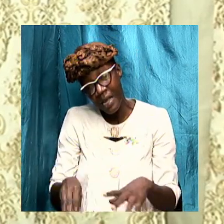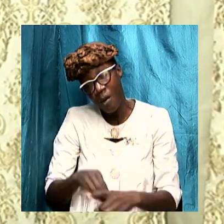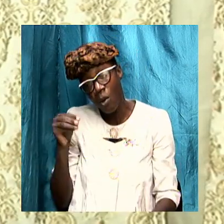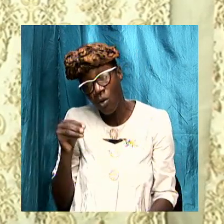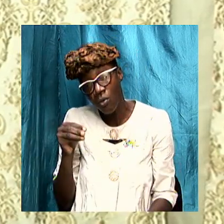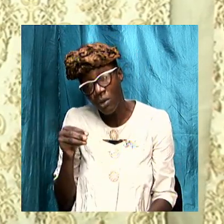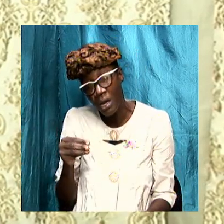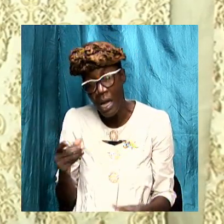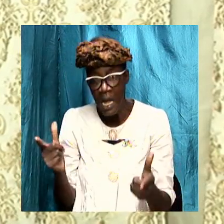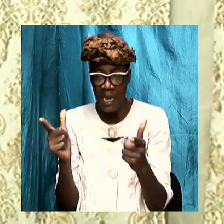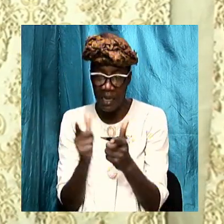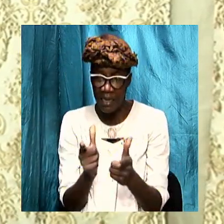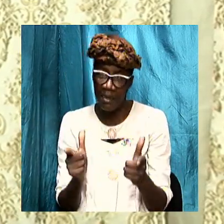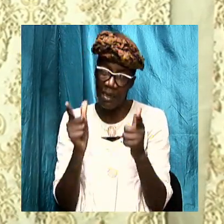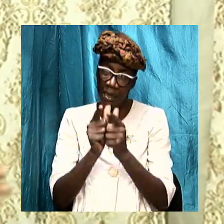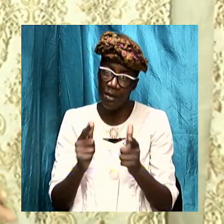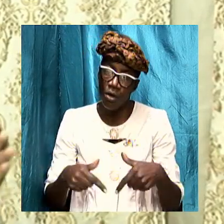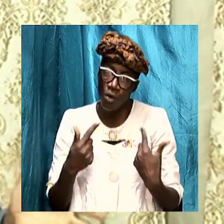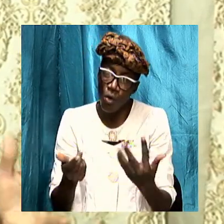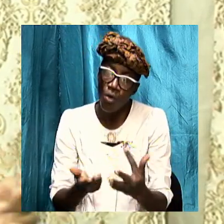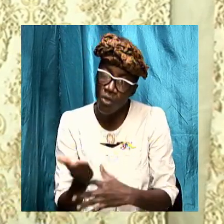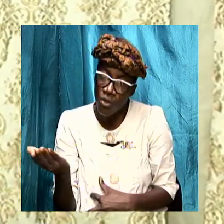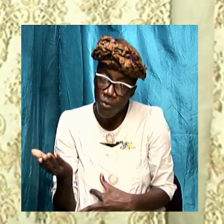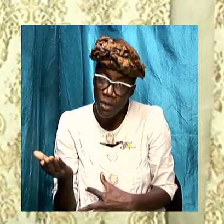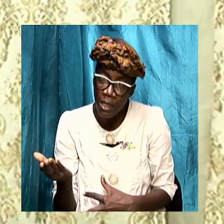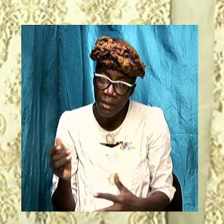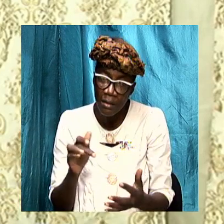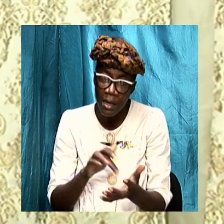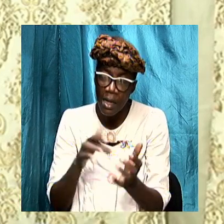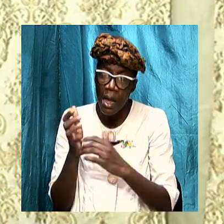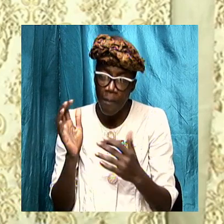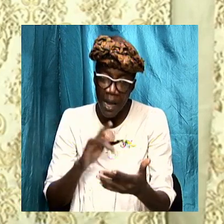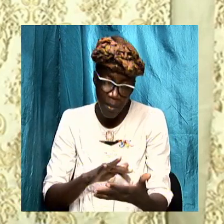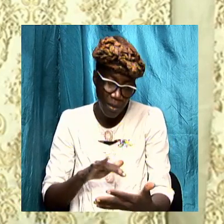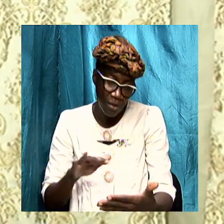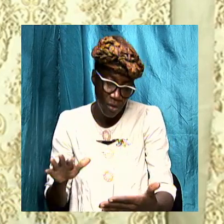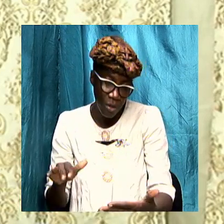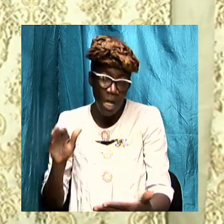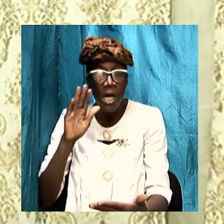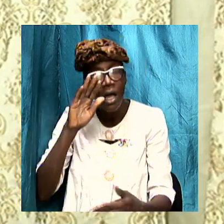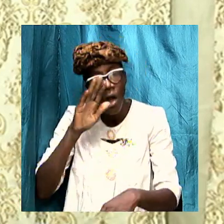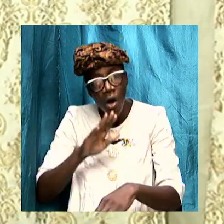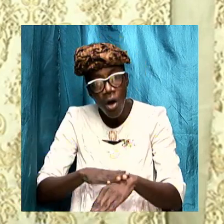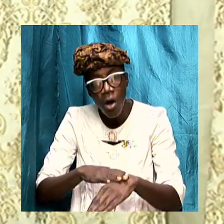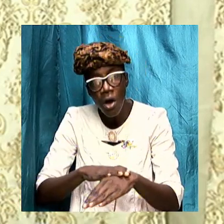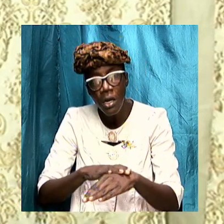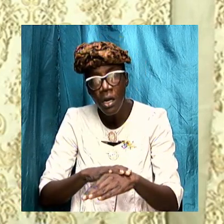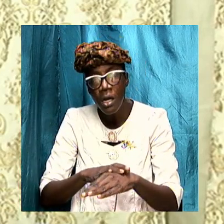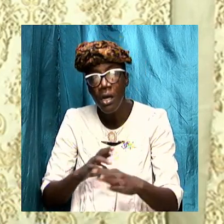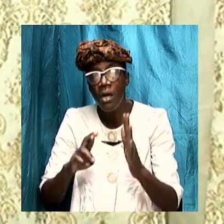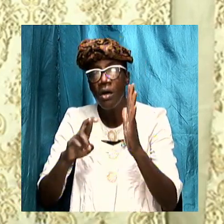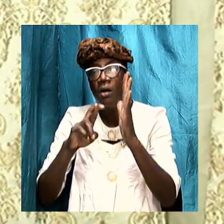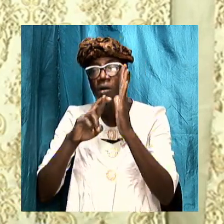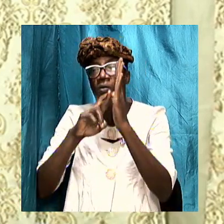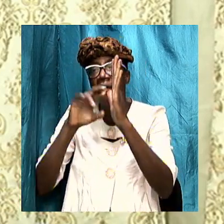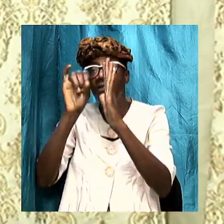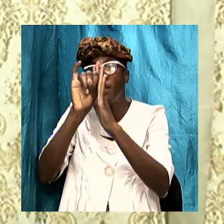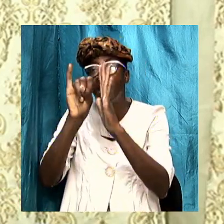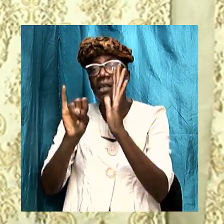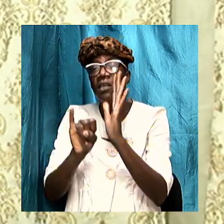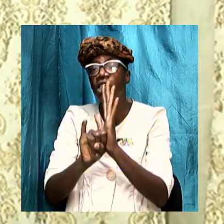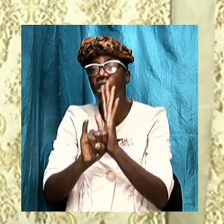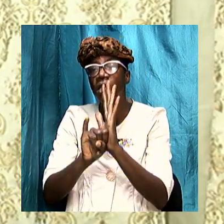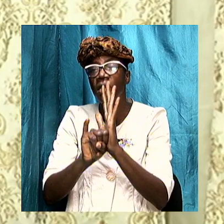go through this Bible study series on revelation it's going to be quick and